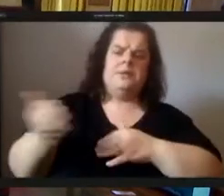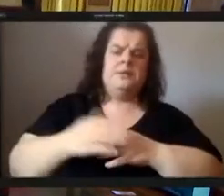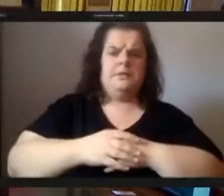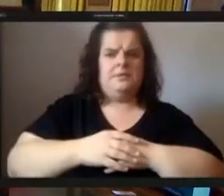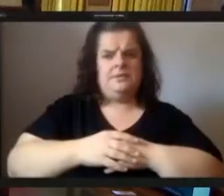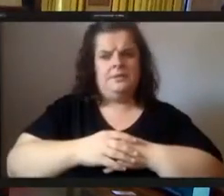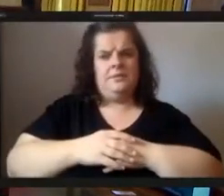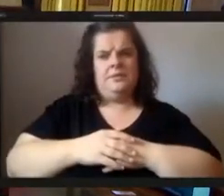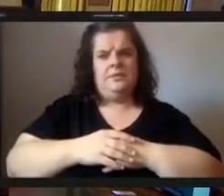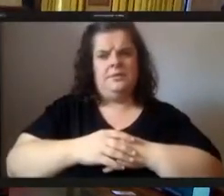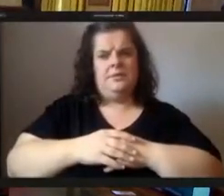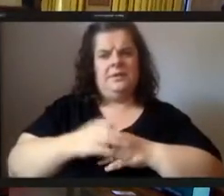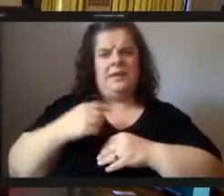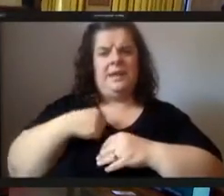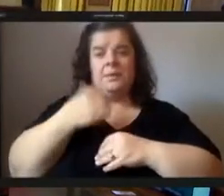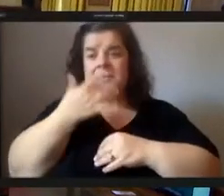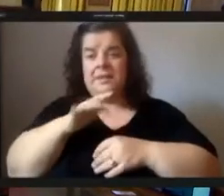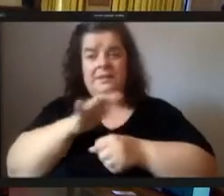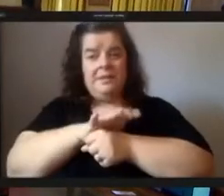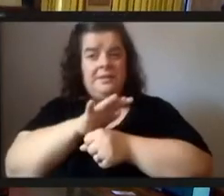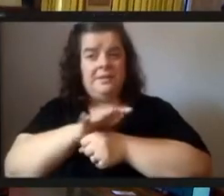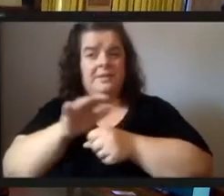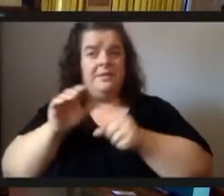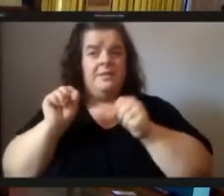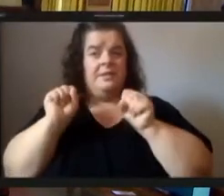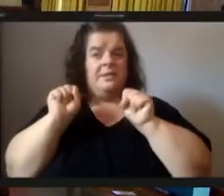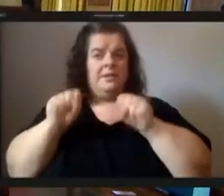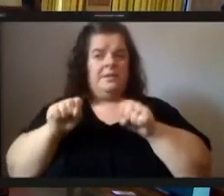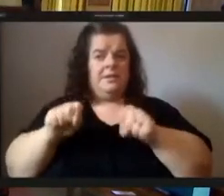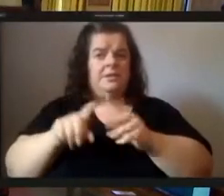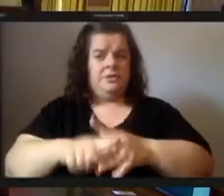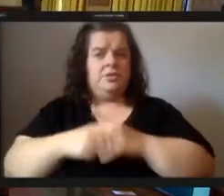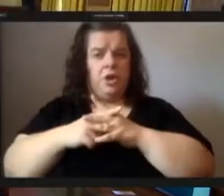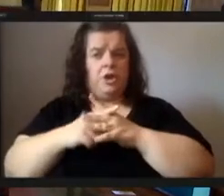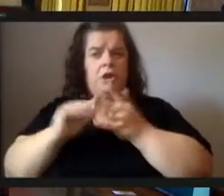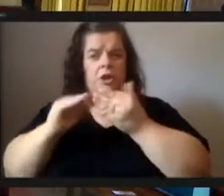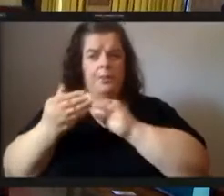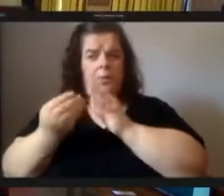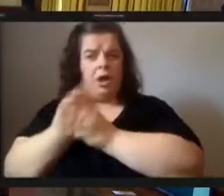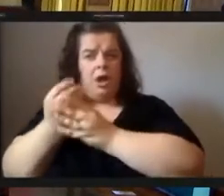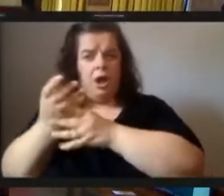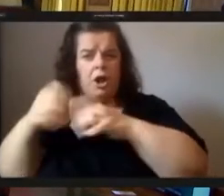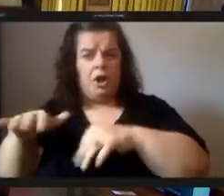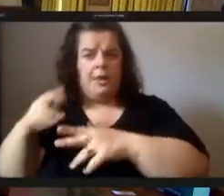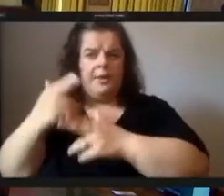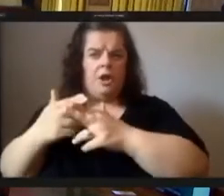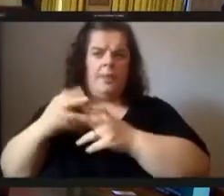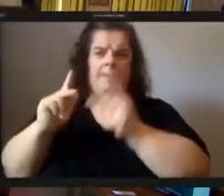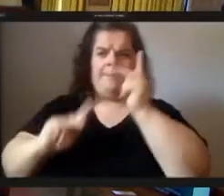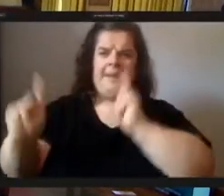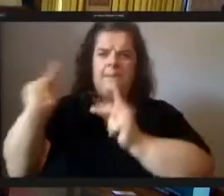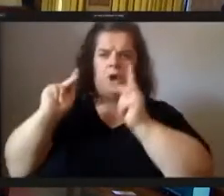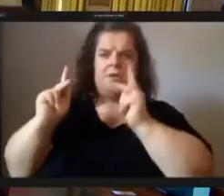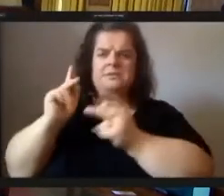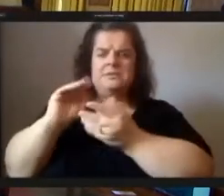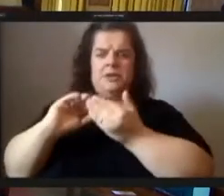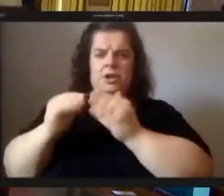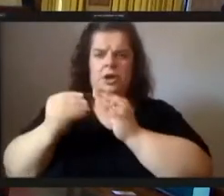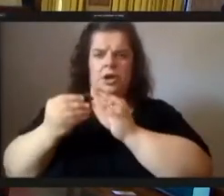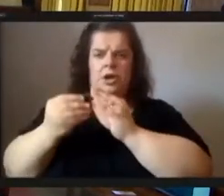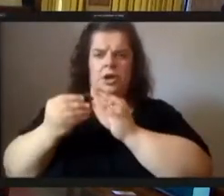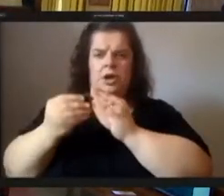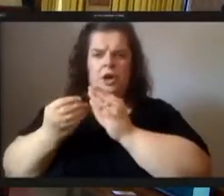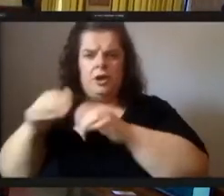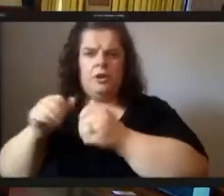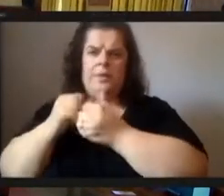i was fortunate enough to be able to start a community garden there called people's community garden with my community with the help